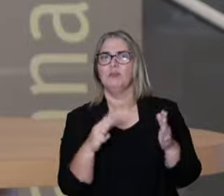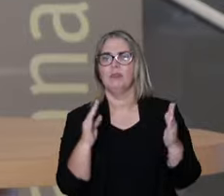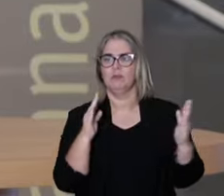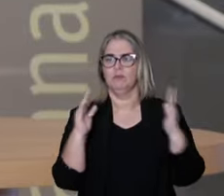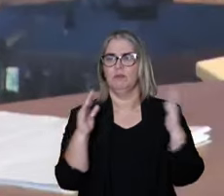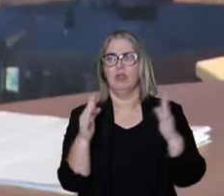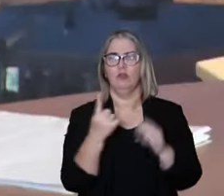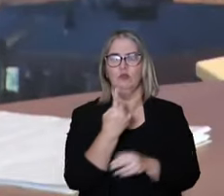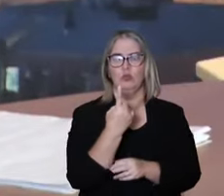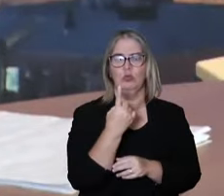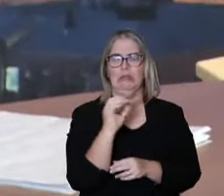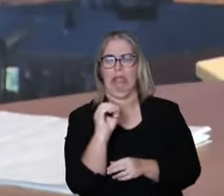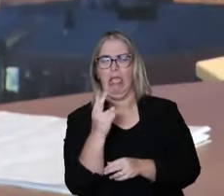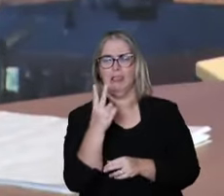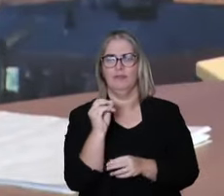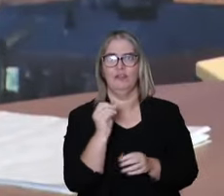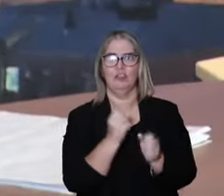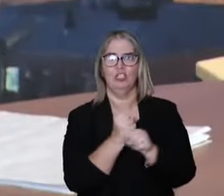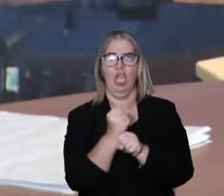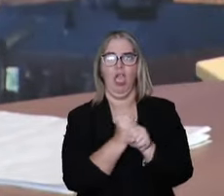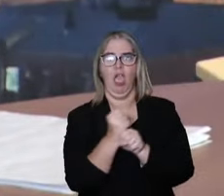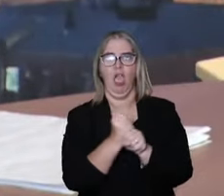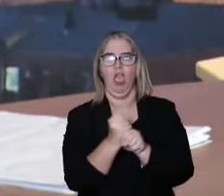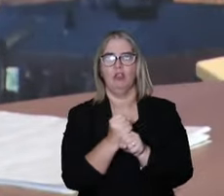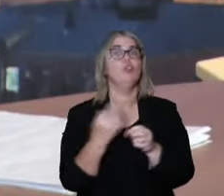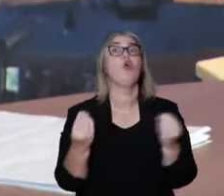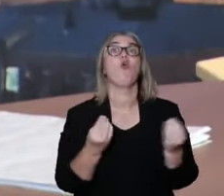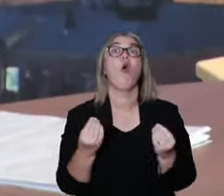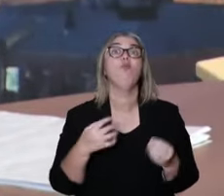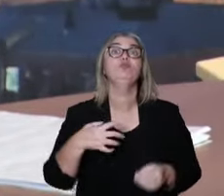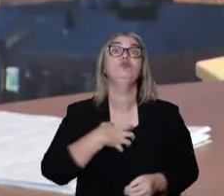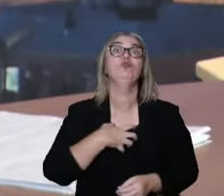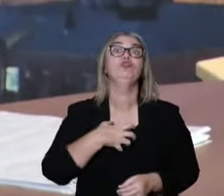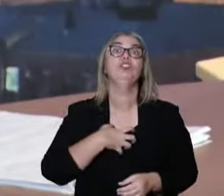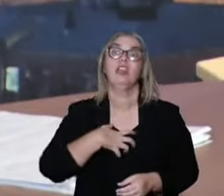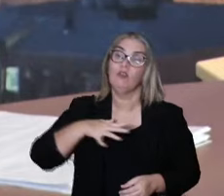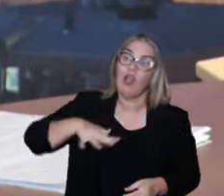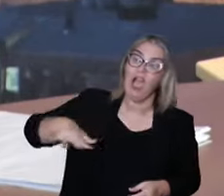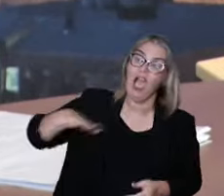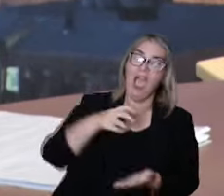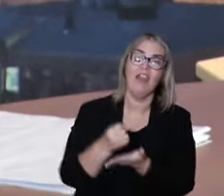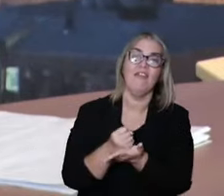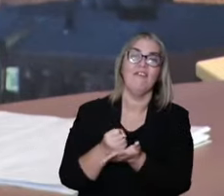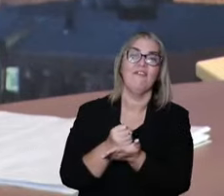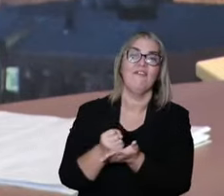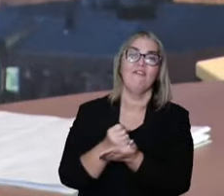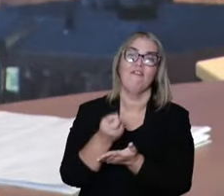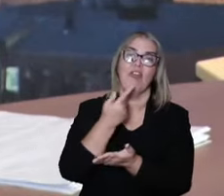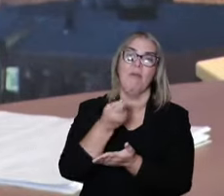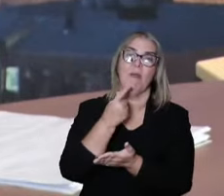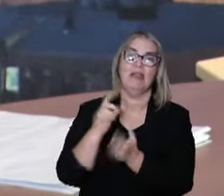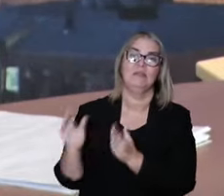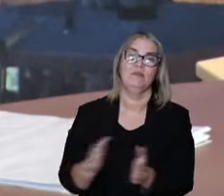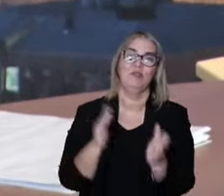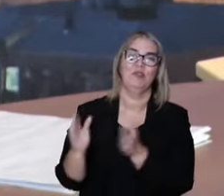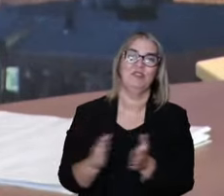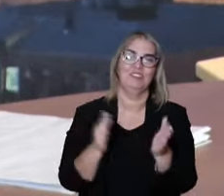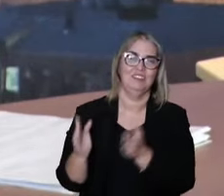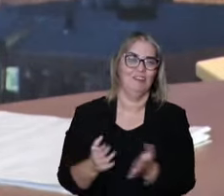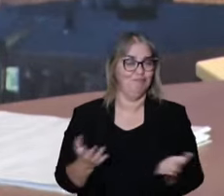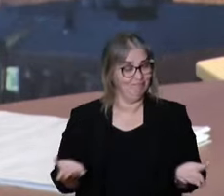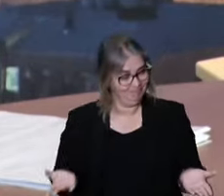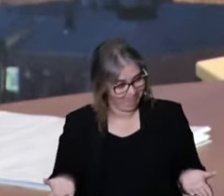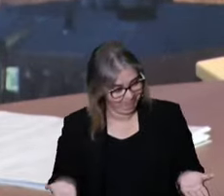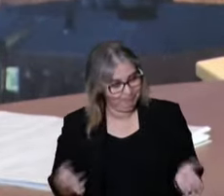functioning of two decades of the process of the pharmaceutical industry. So there's a way of working, of functioning. So how to solve this? So we